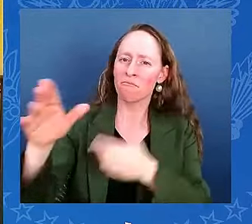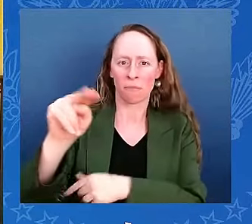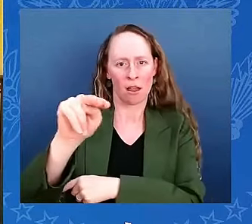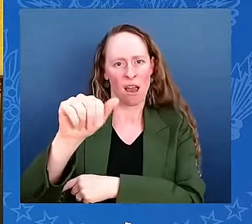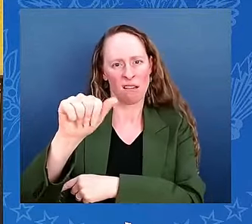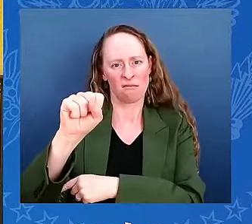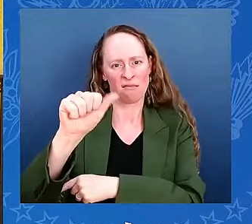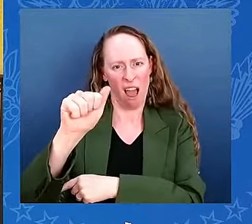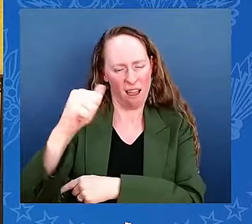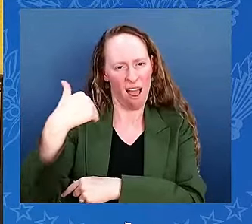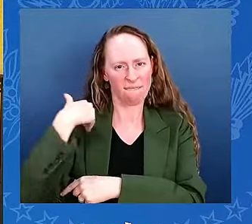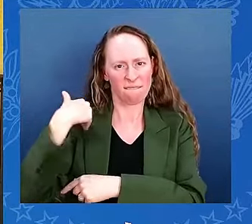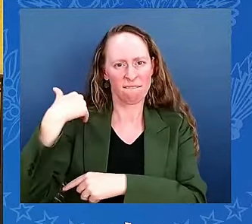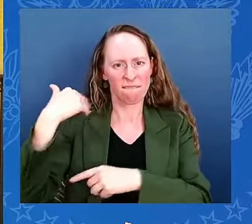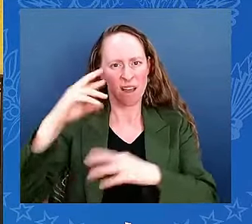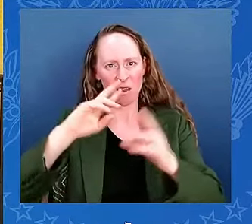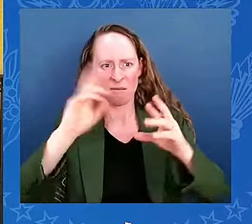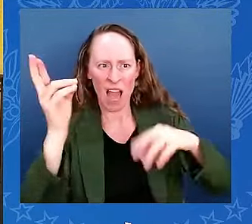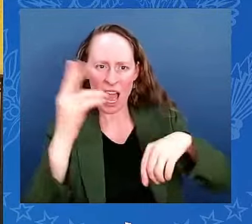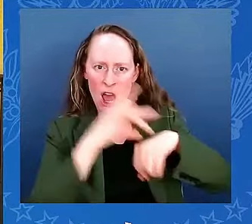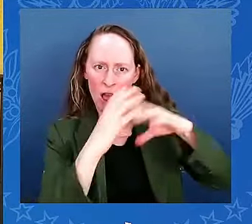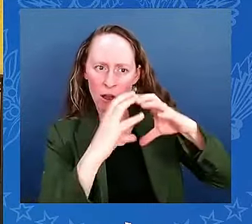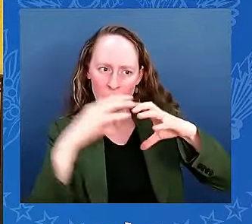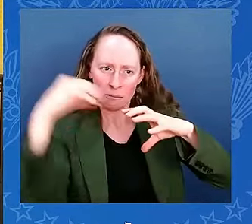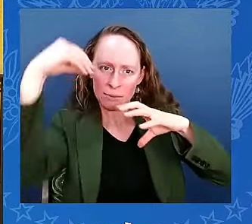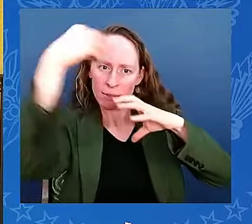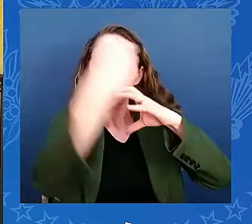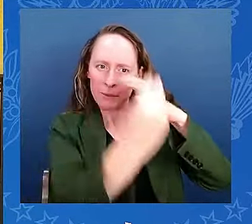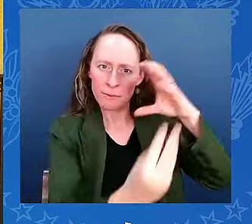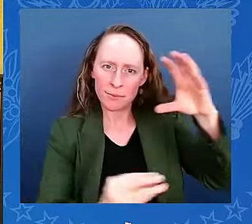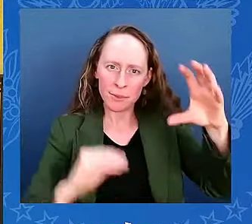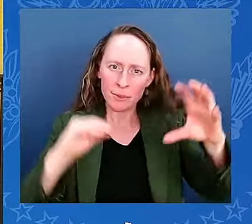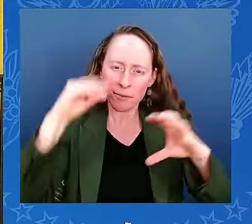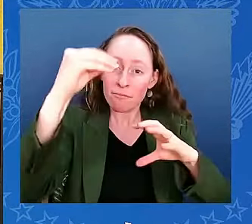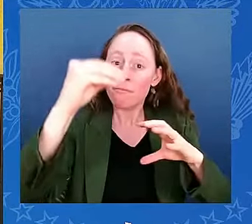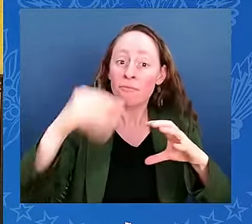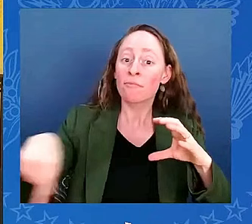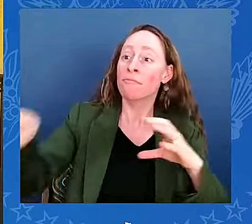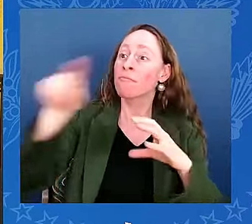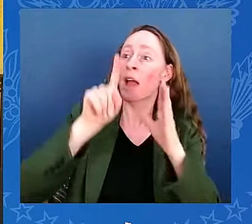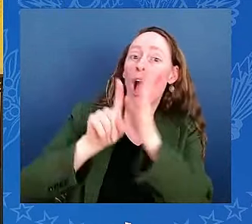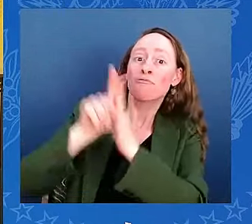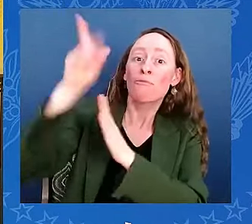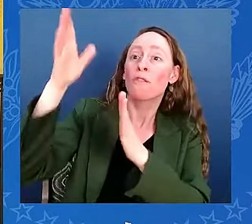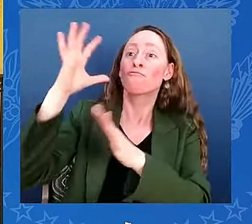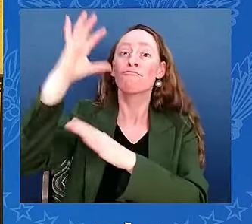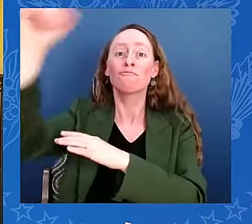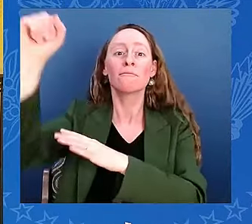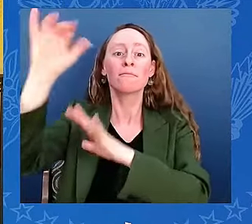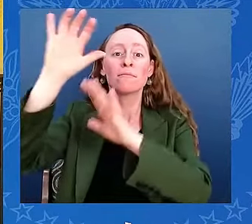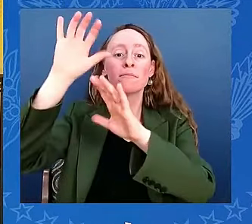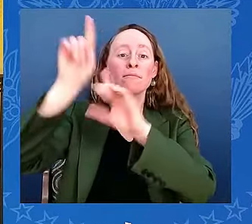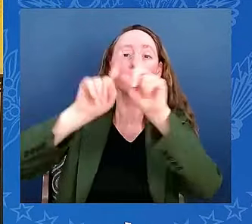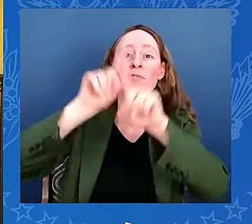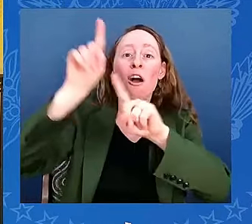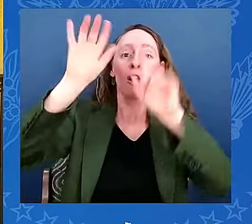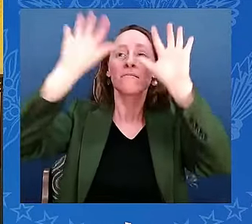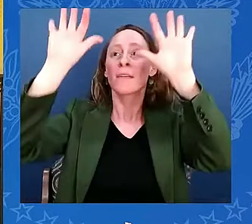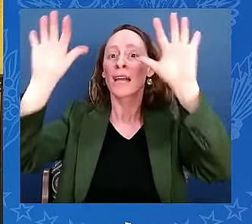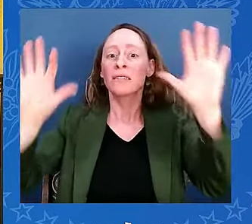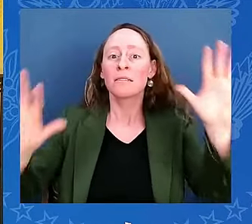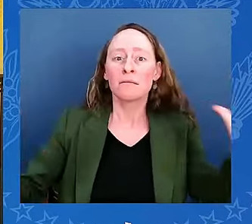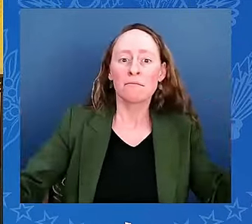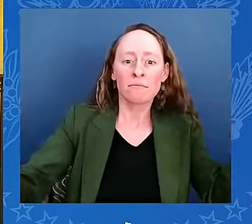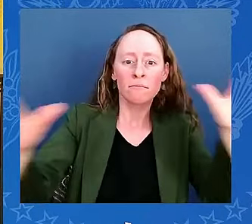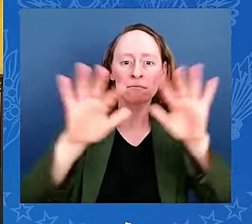Astronauts talk about that thin blue line that separates Earth from space, life from destruction, lightness